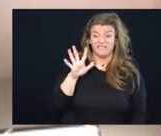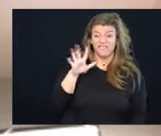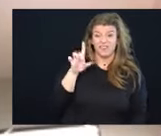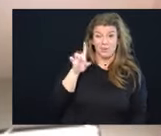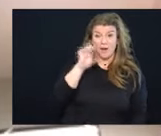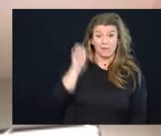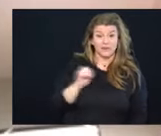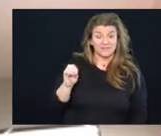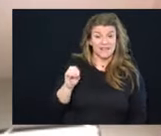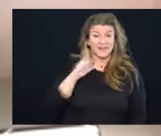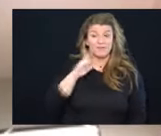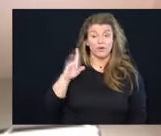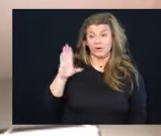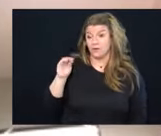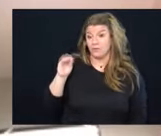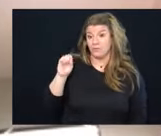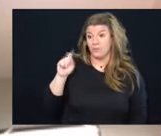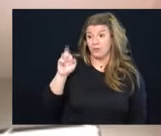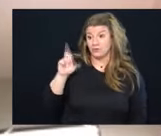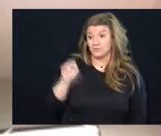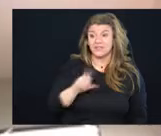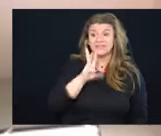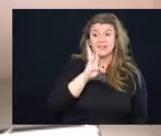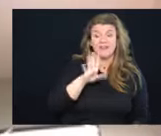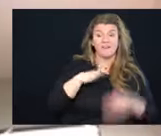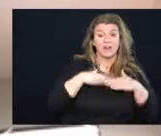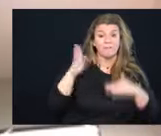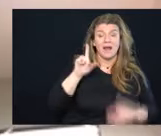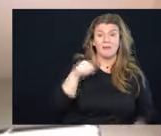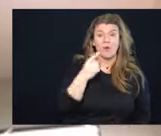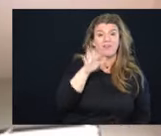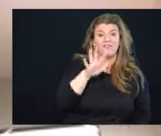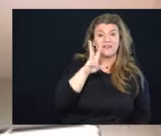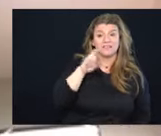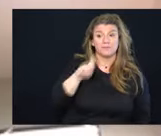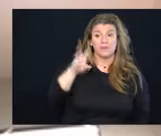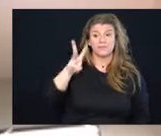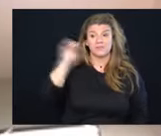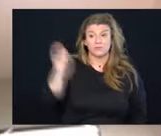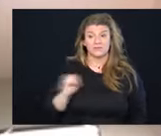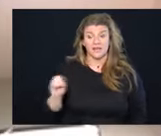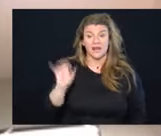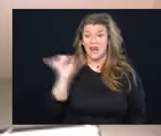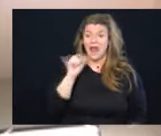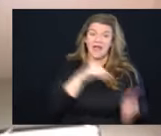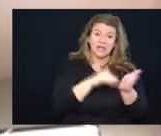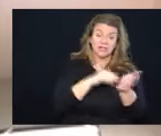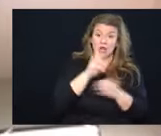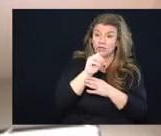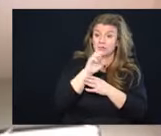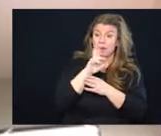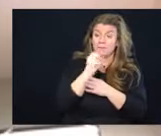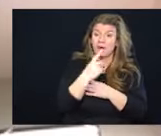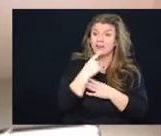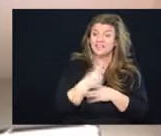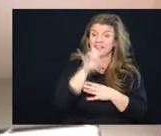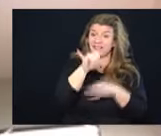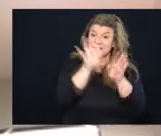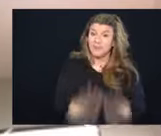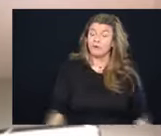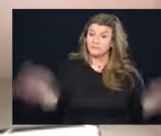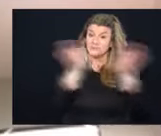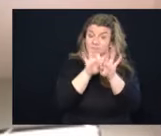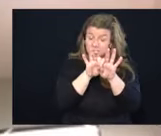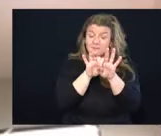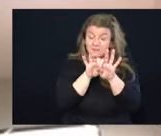on our boosters, 65 and above only 56.6%. As Dr. Marsh pointed out, it's critical to